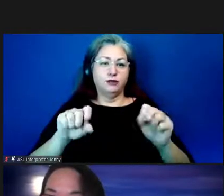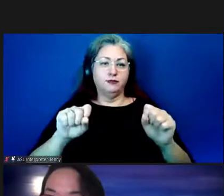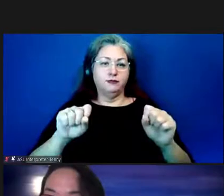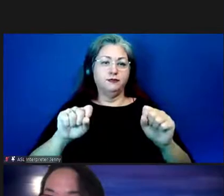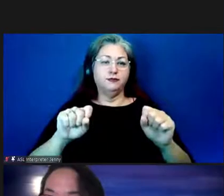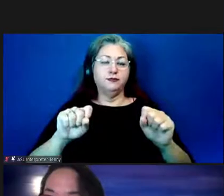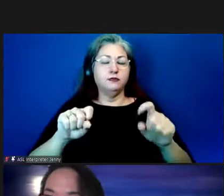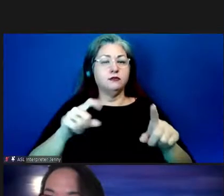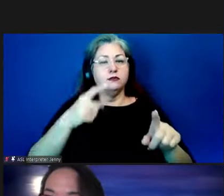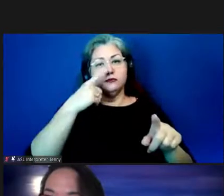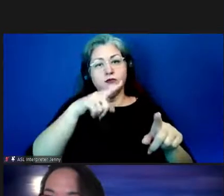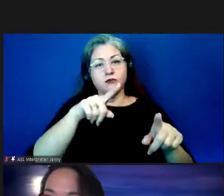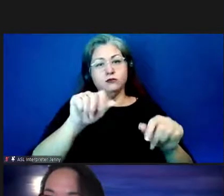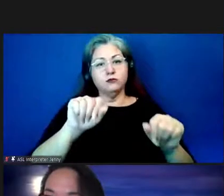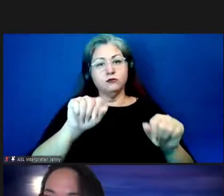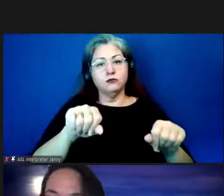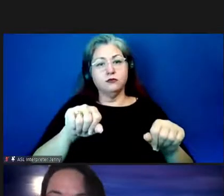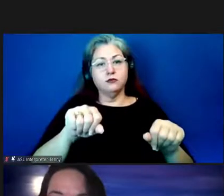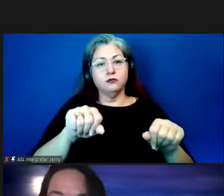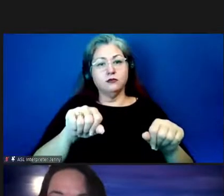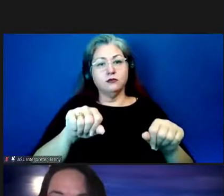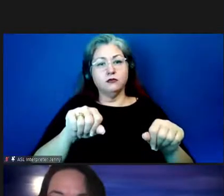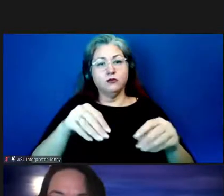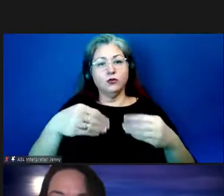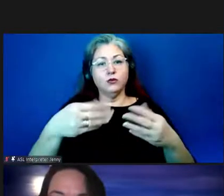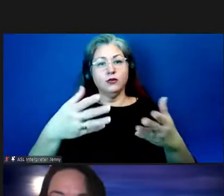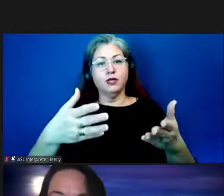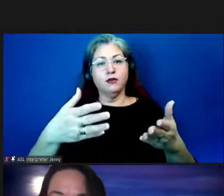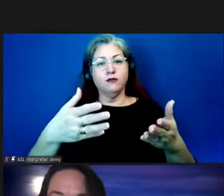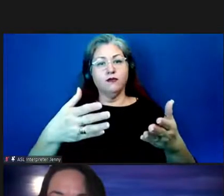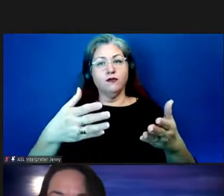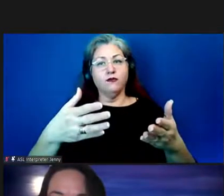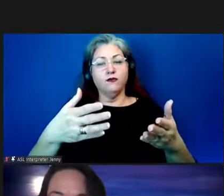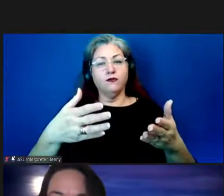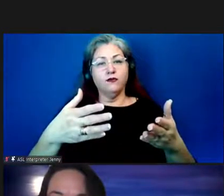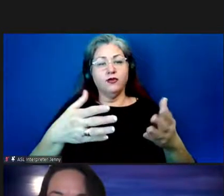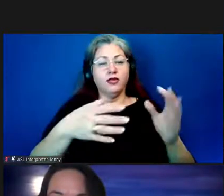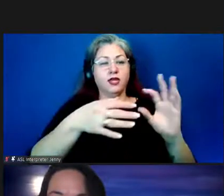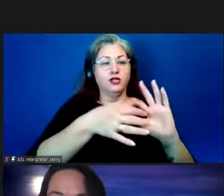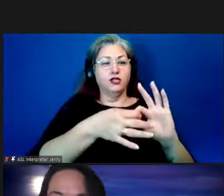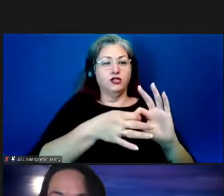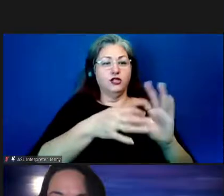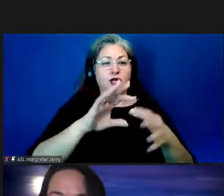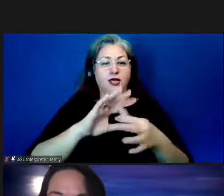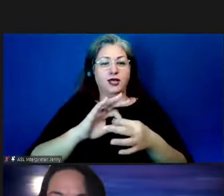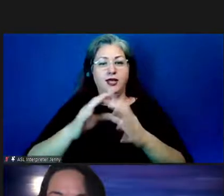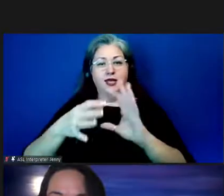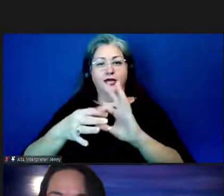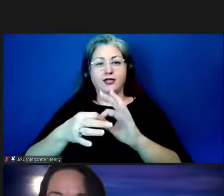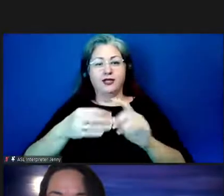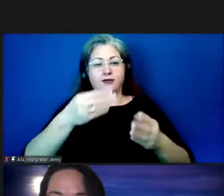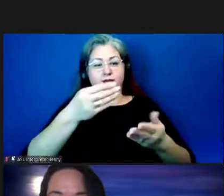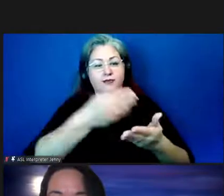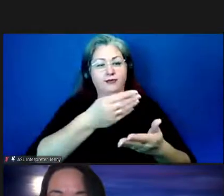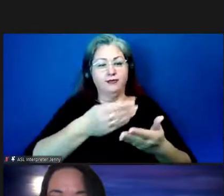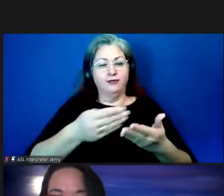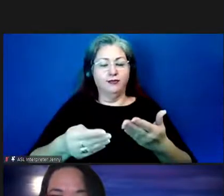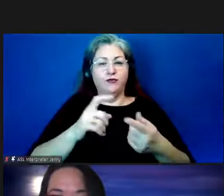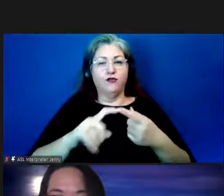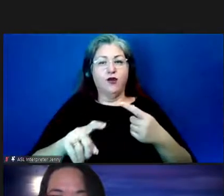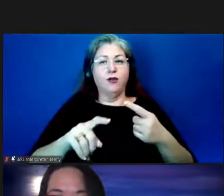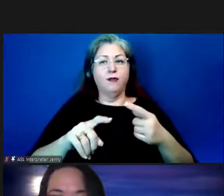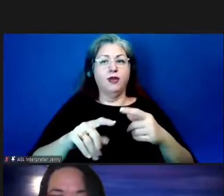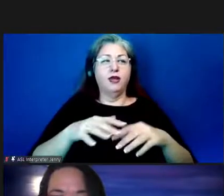can you just give that chain from uh the indigenous dev